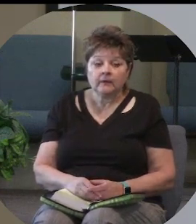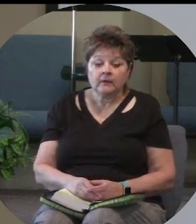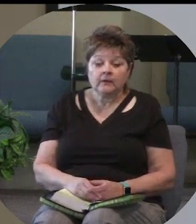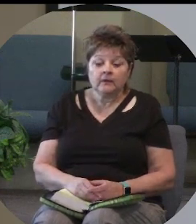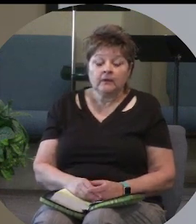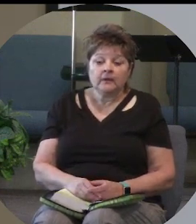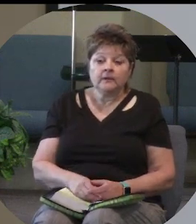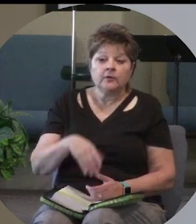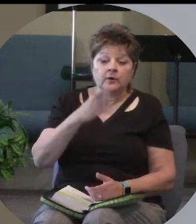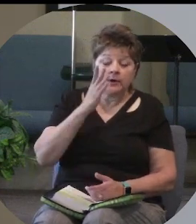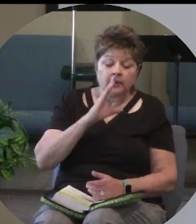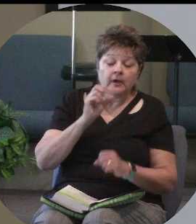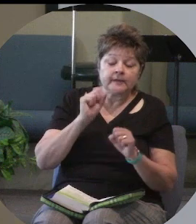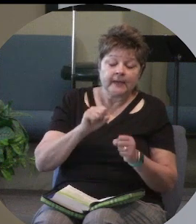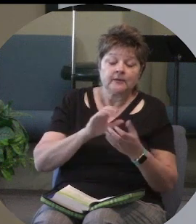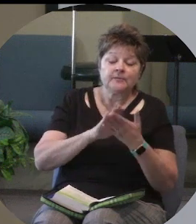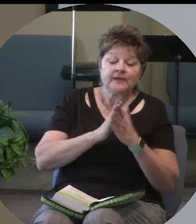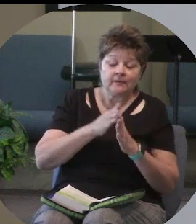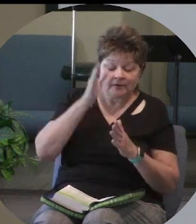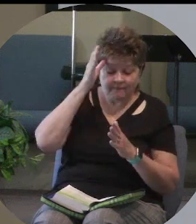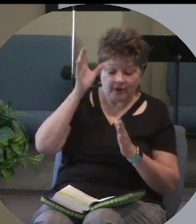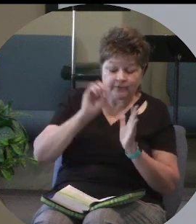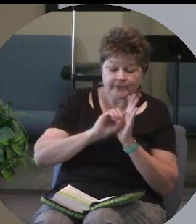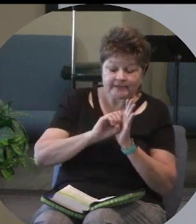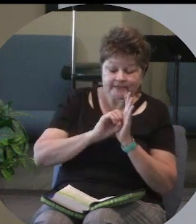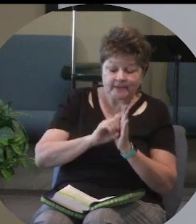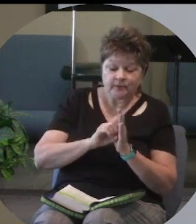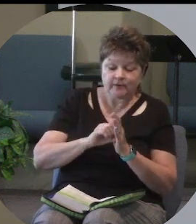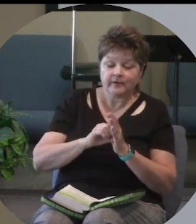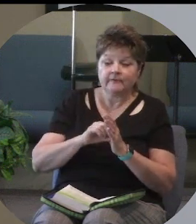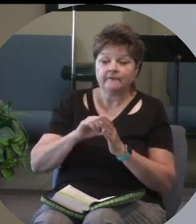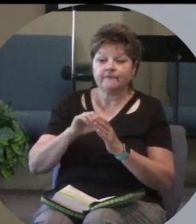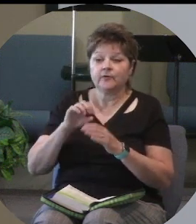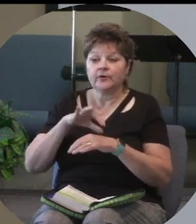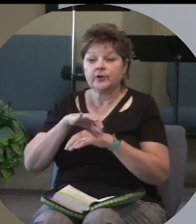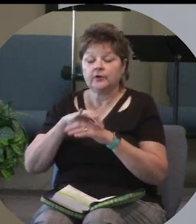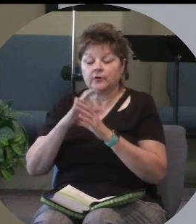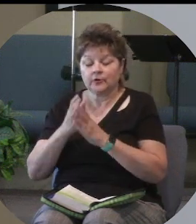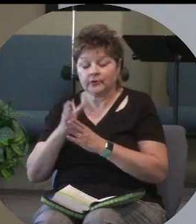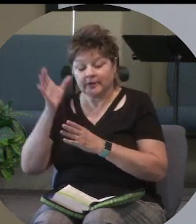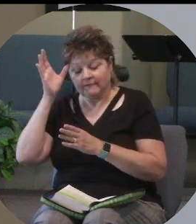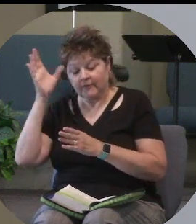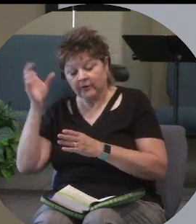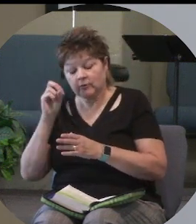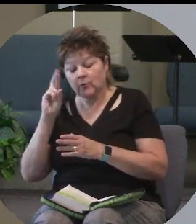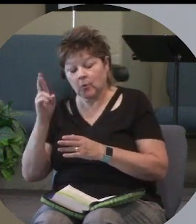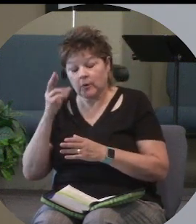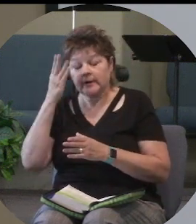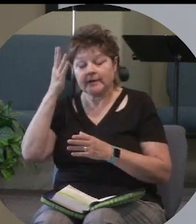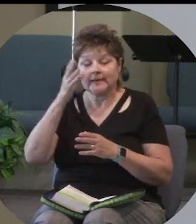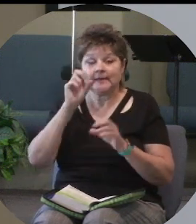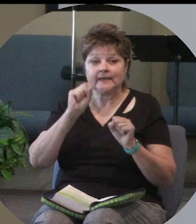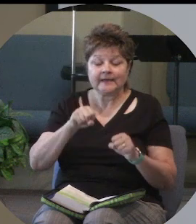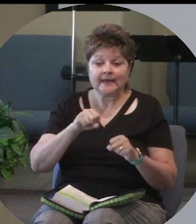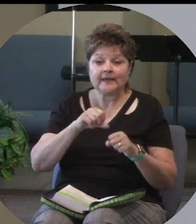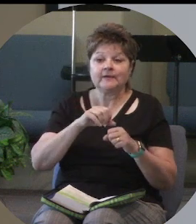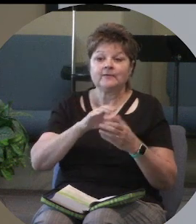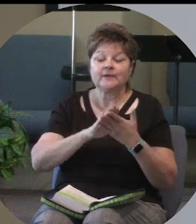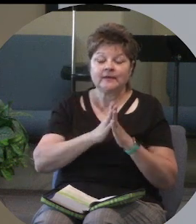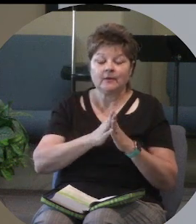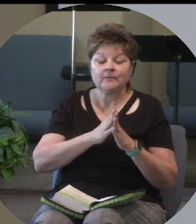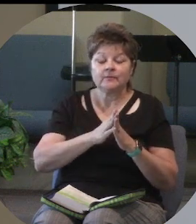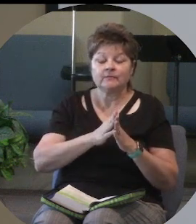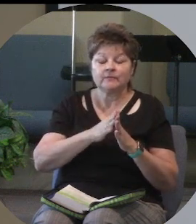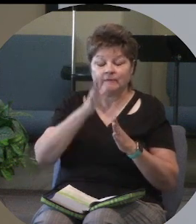God can be the father that's the example for your earthly father or he can be the father that you wish you had